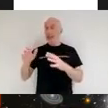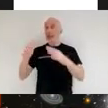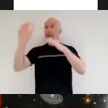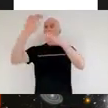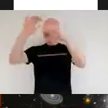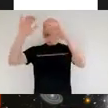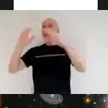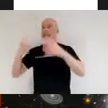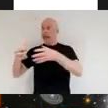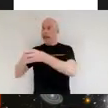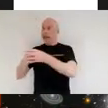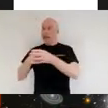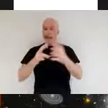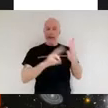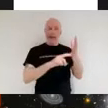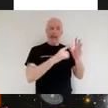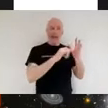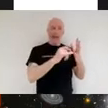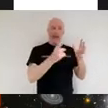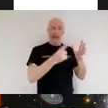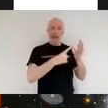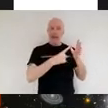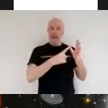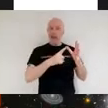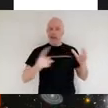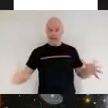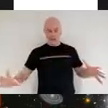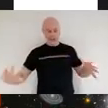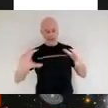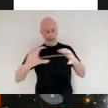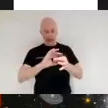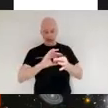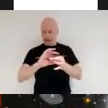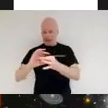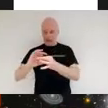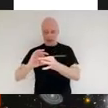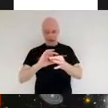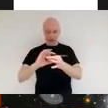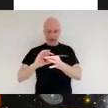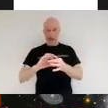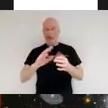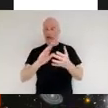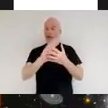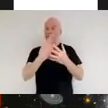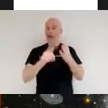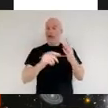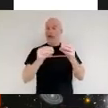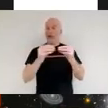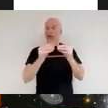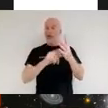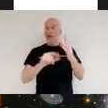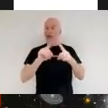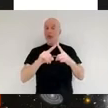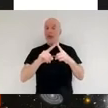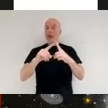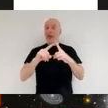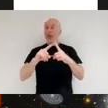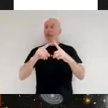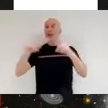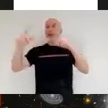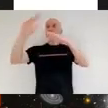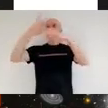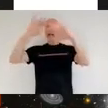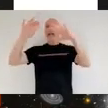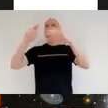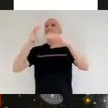and it came about when astronomers started to realize that the hubble space telescope would eventually come to the end of its